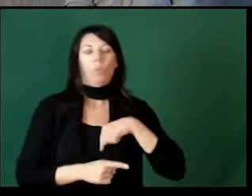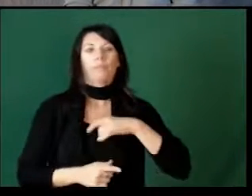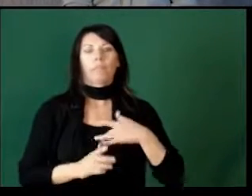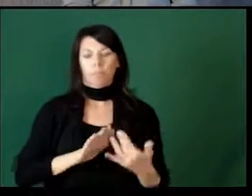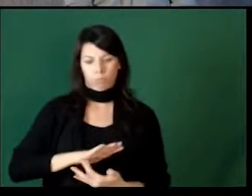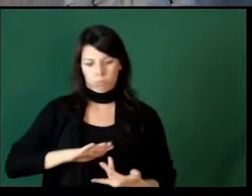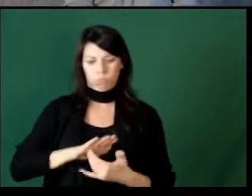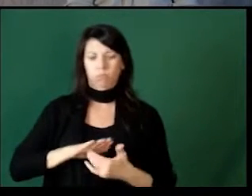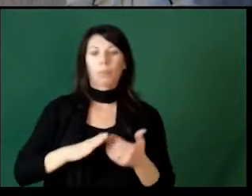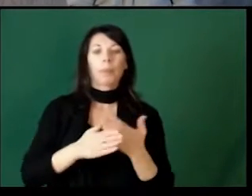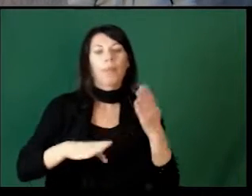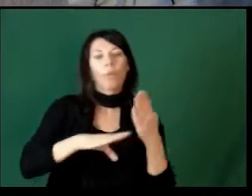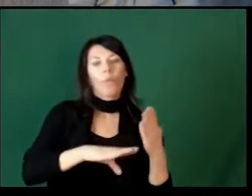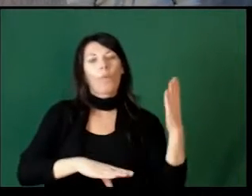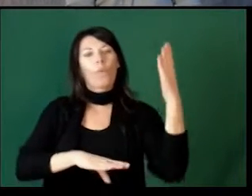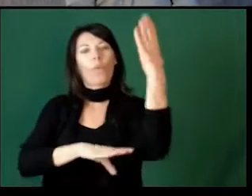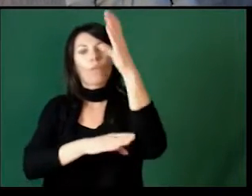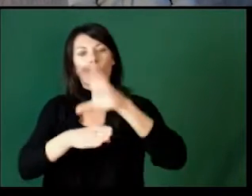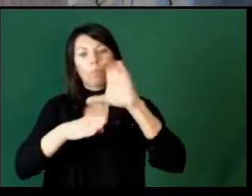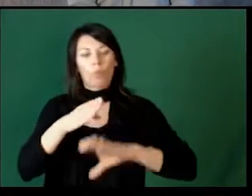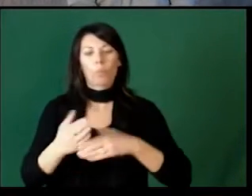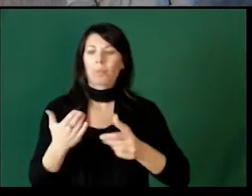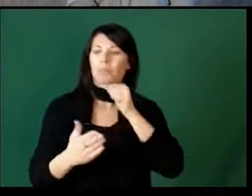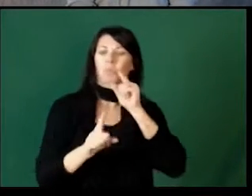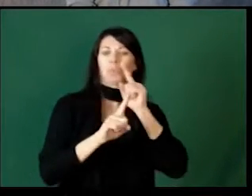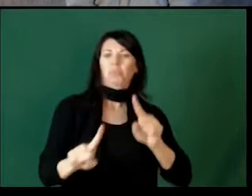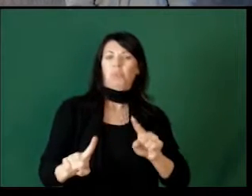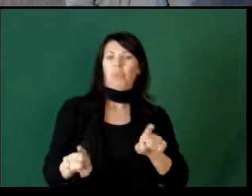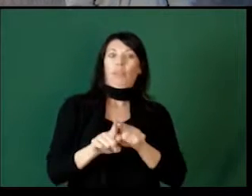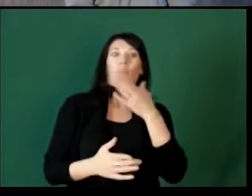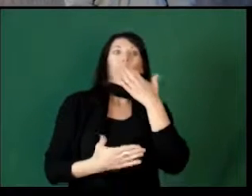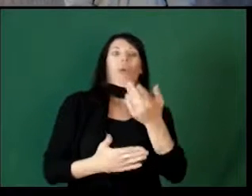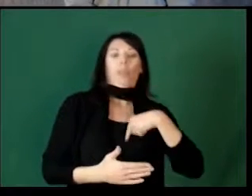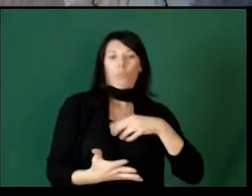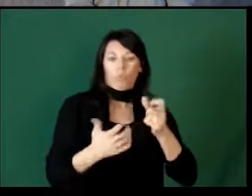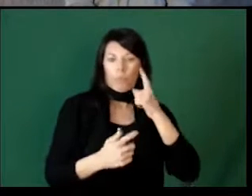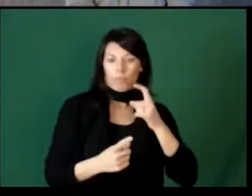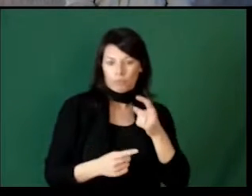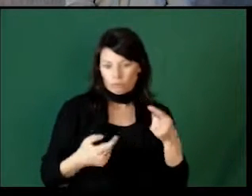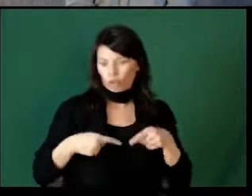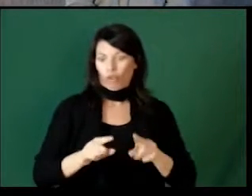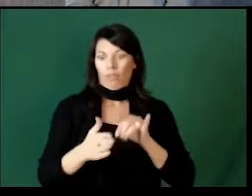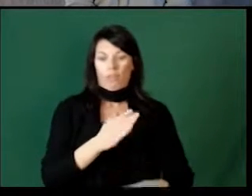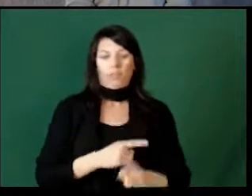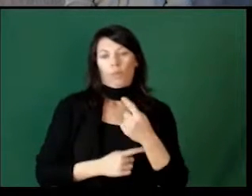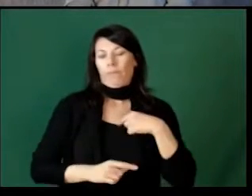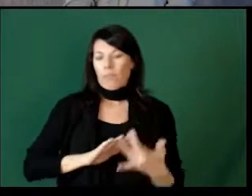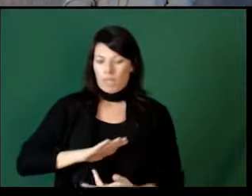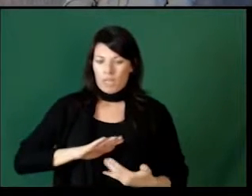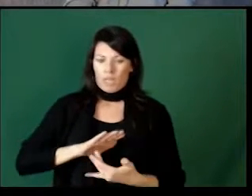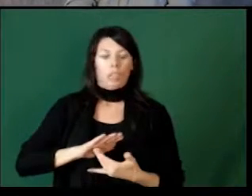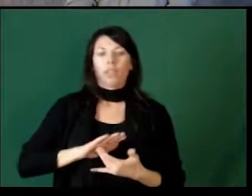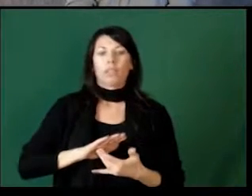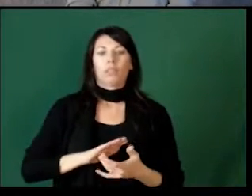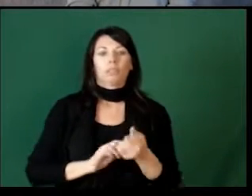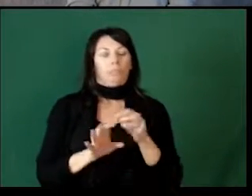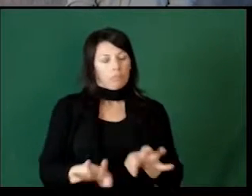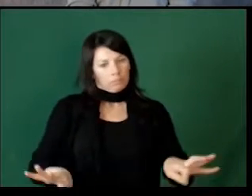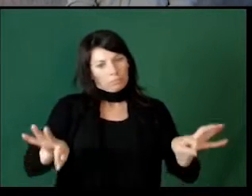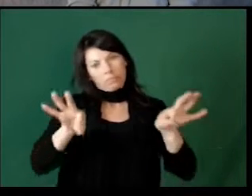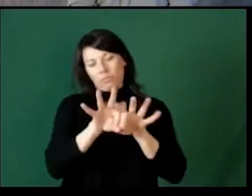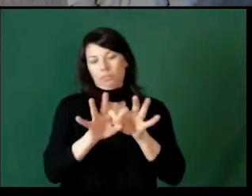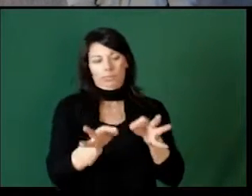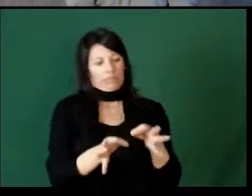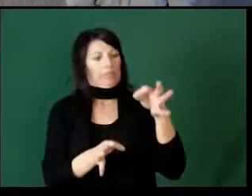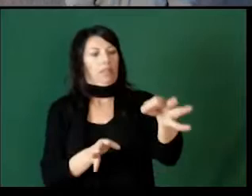the moment, can go overboard or not respond as well as we would like to because it's the heat of the moment. Using delayed consequence